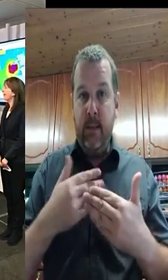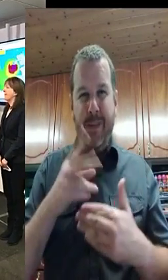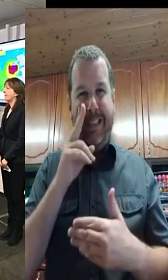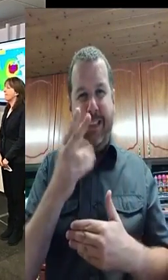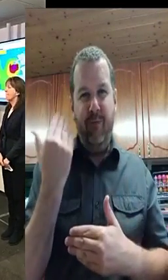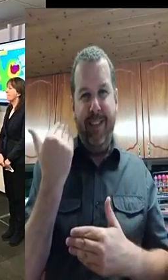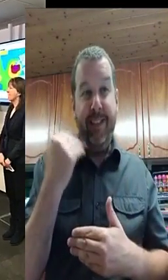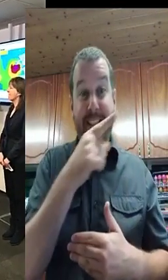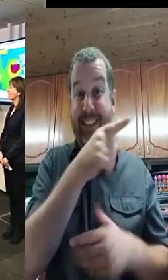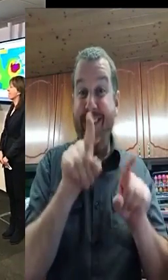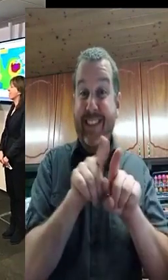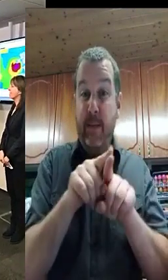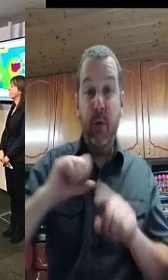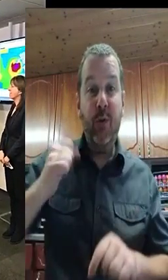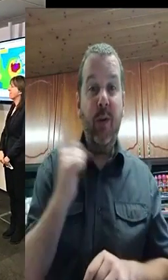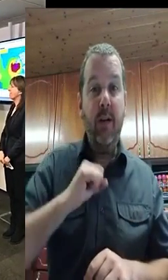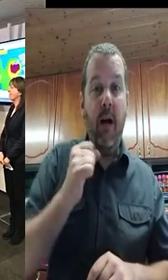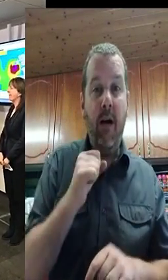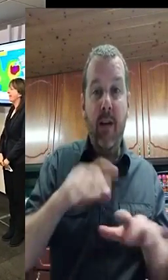Anybody want to add?